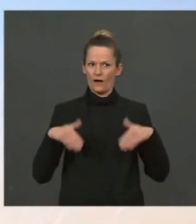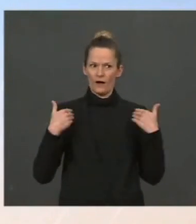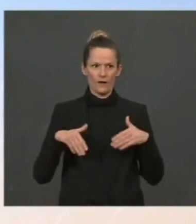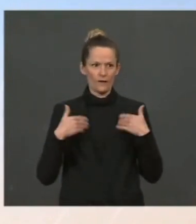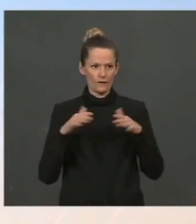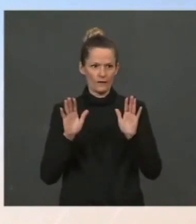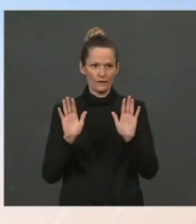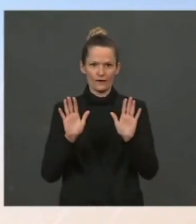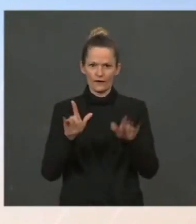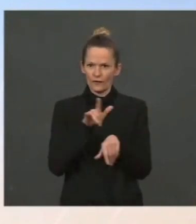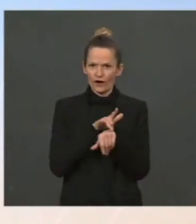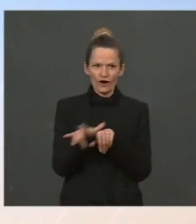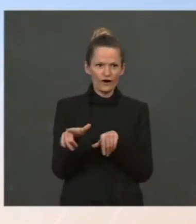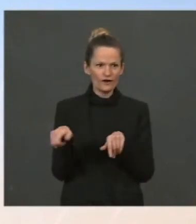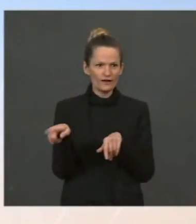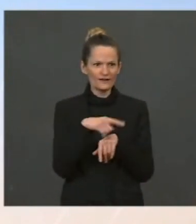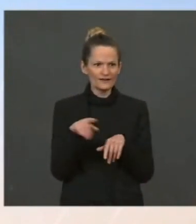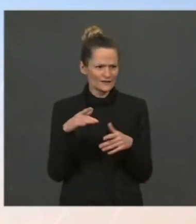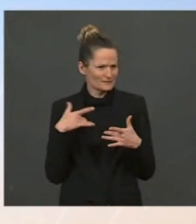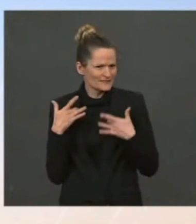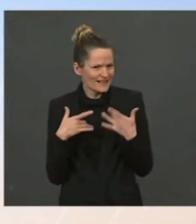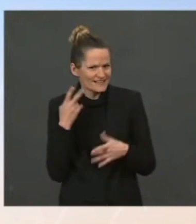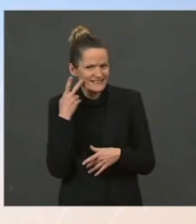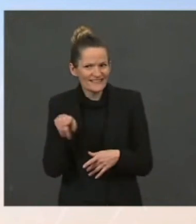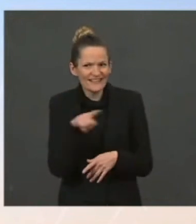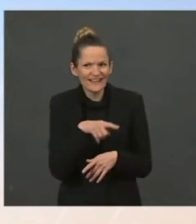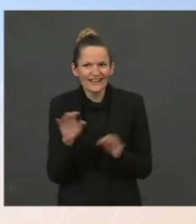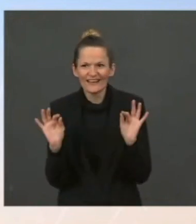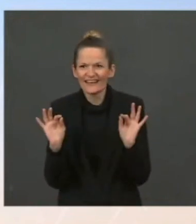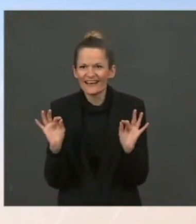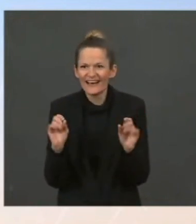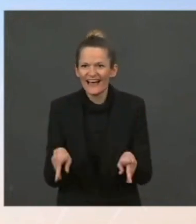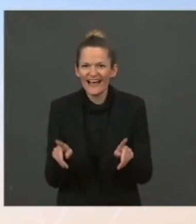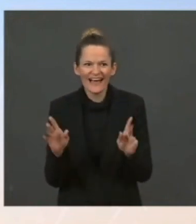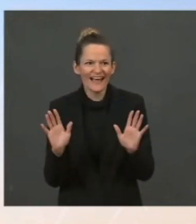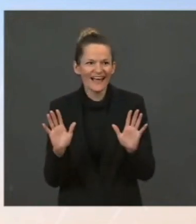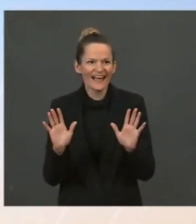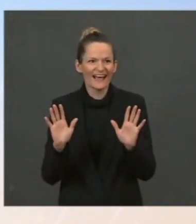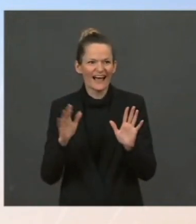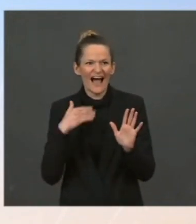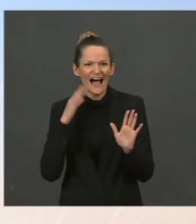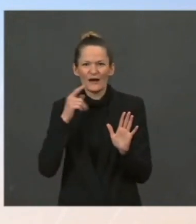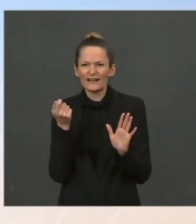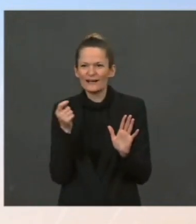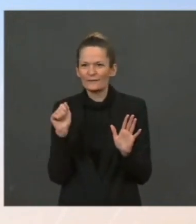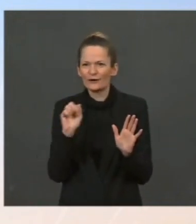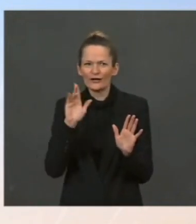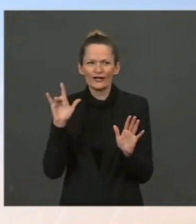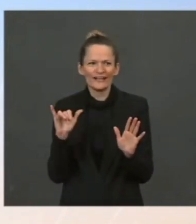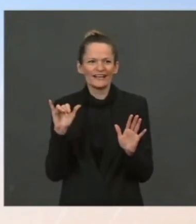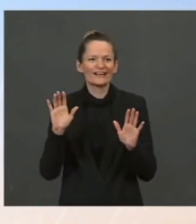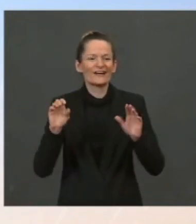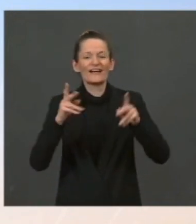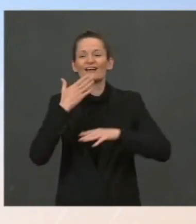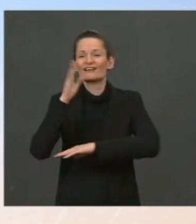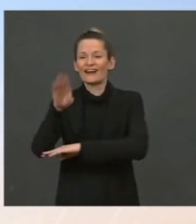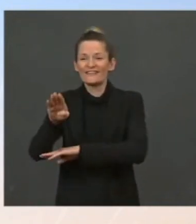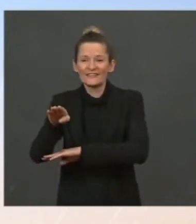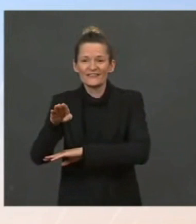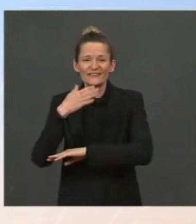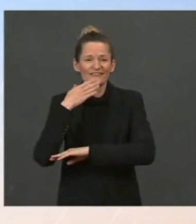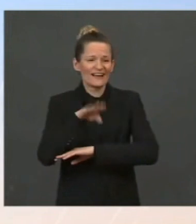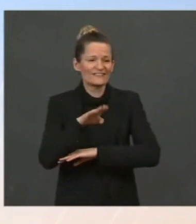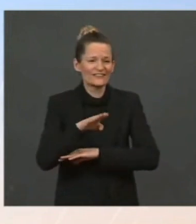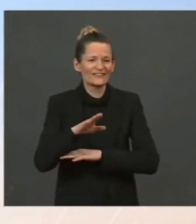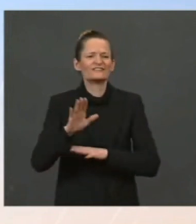early. We're just excited to see you guys. Okay, I realize we're a little early. So, good afternoon, everyone. Take your